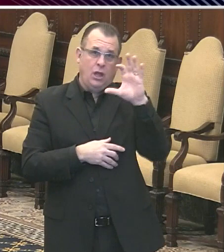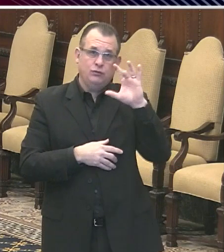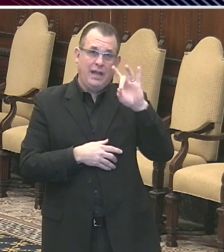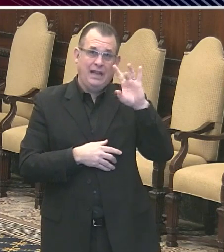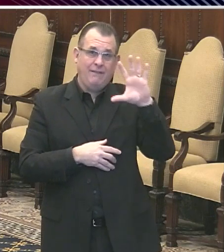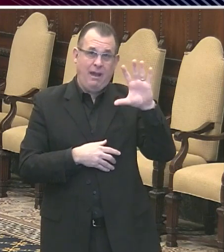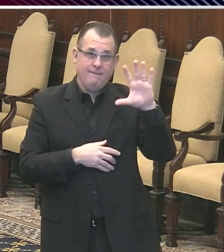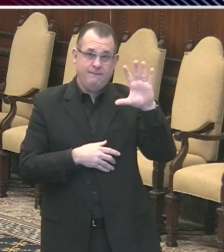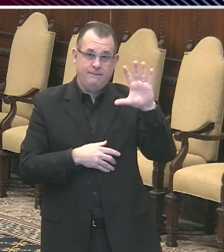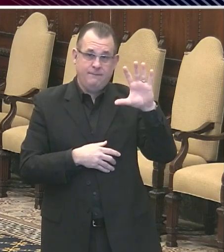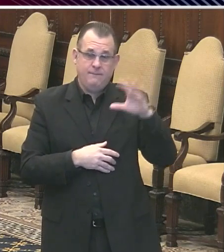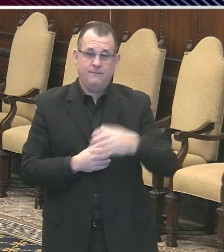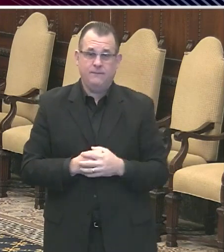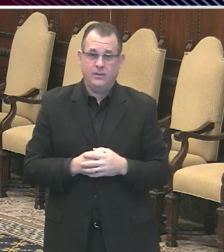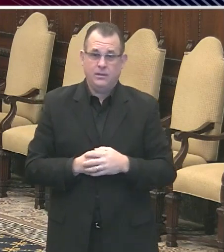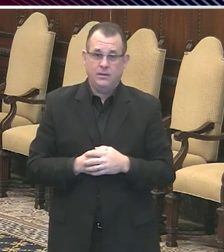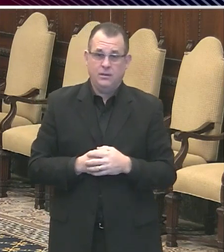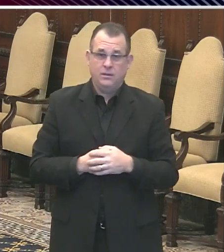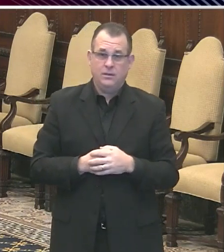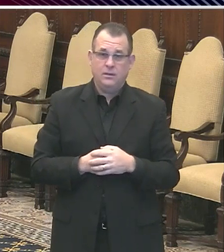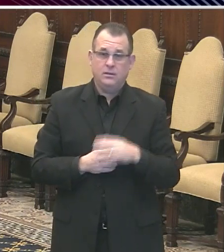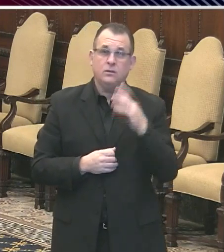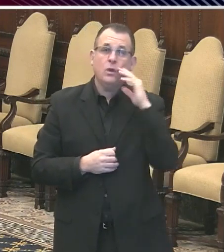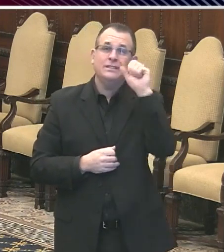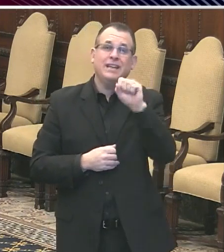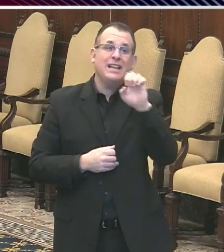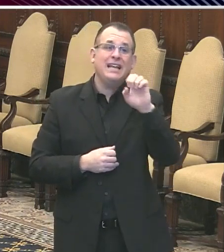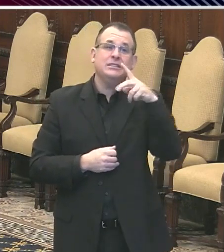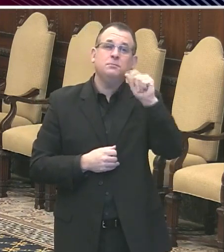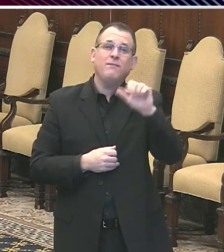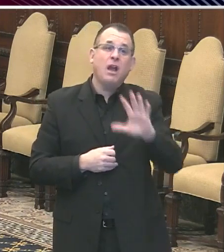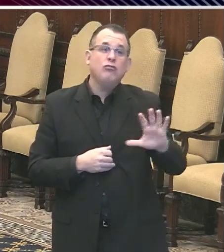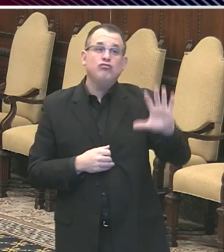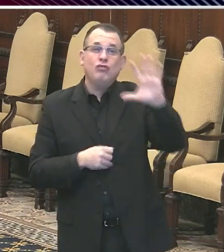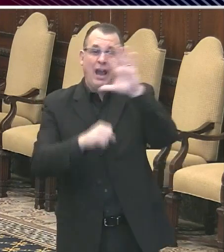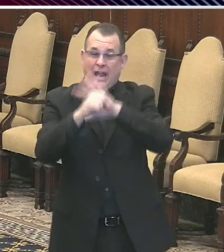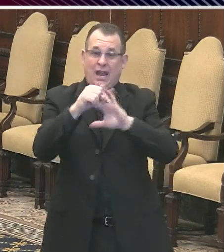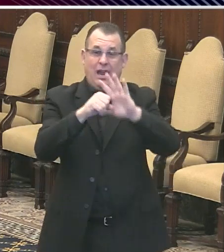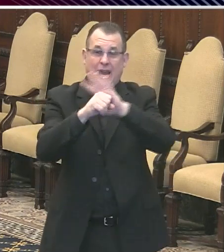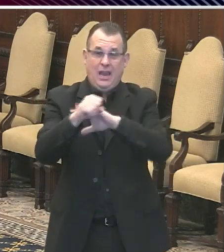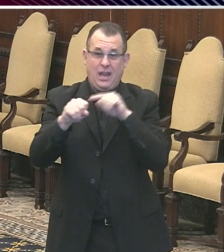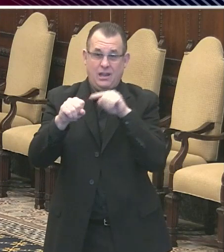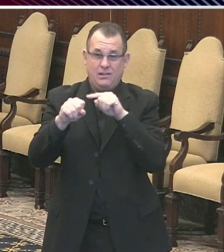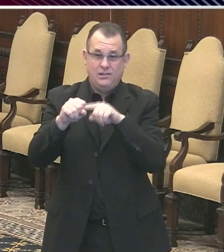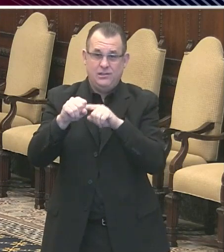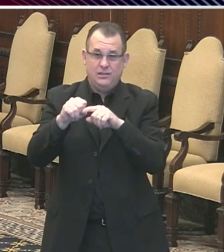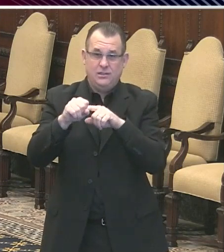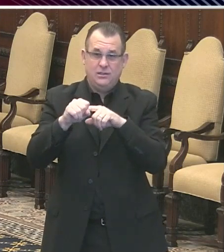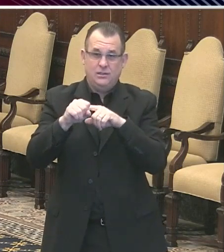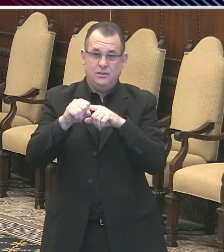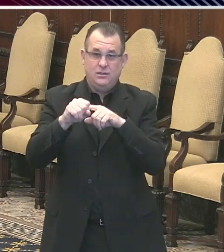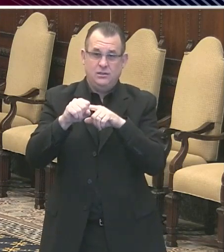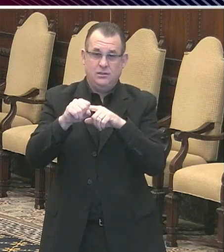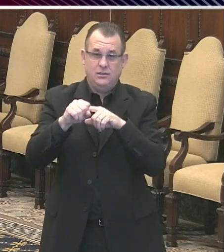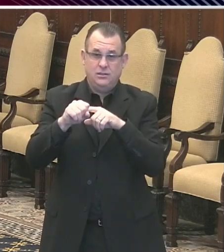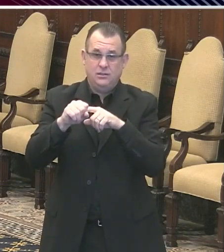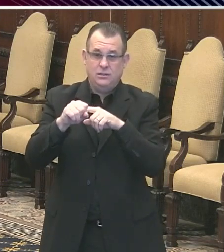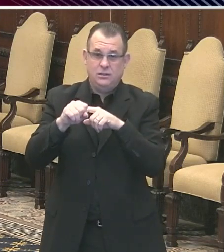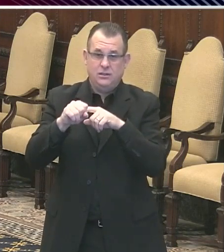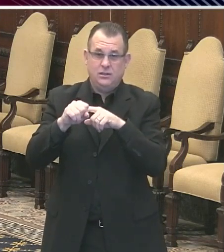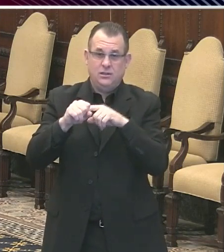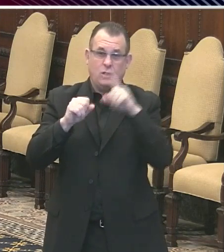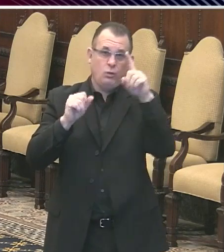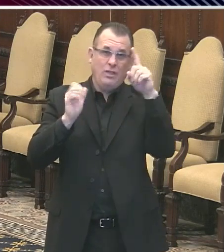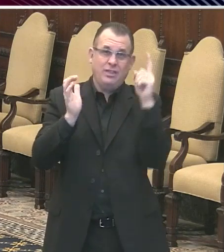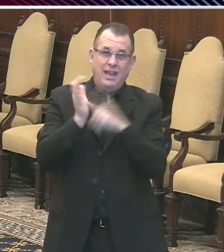including Philadelphia, there are 1,085. I'm sorry, that's 1,805. Those numbers are slightly